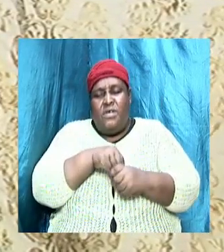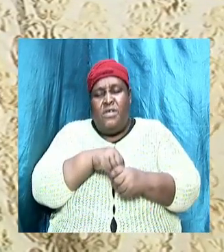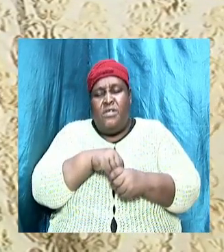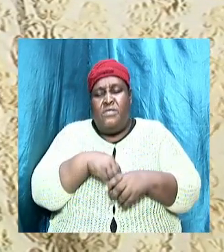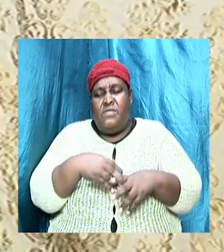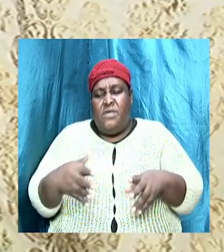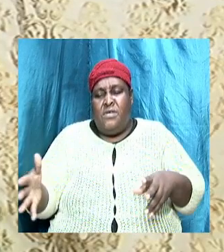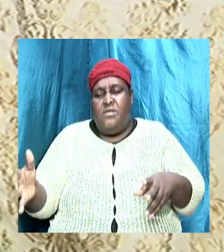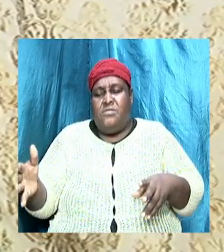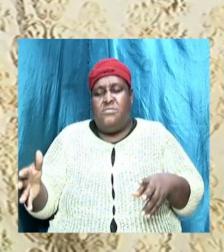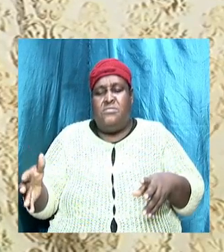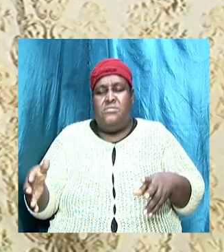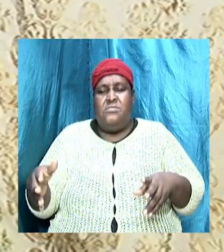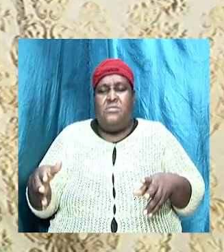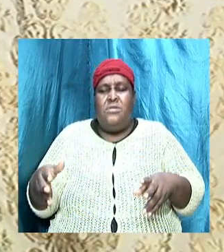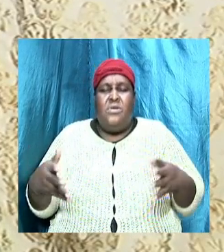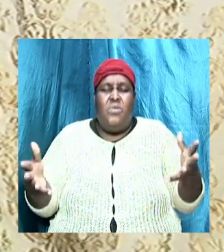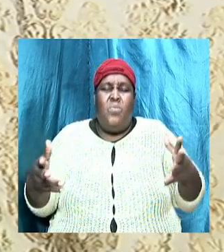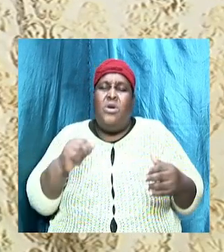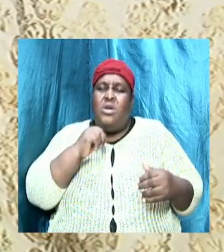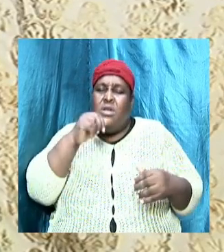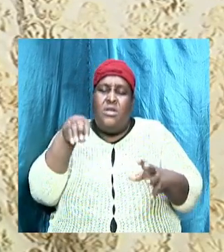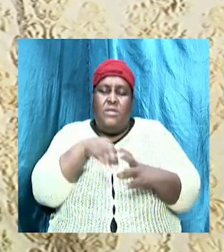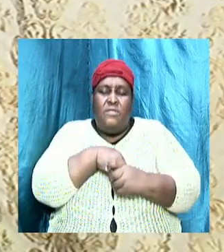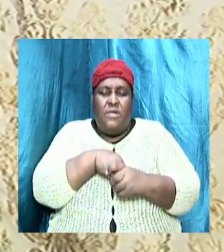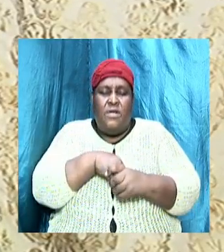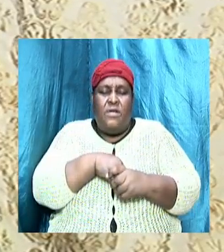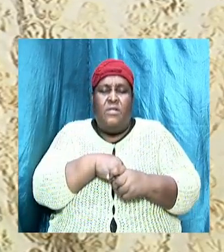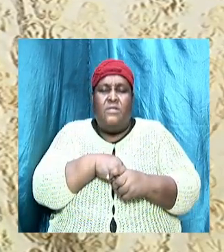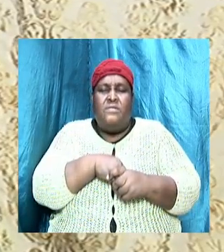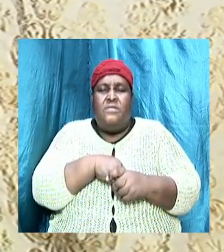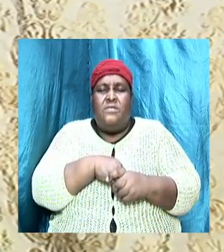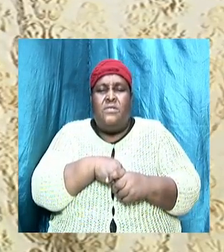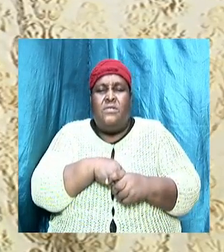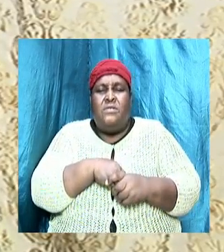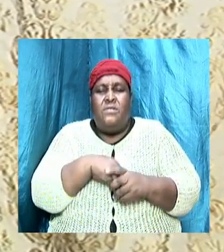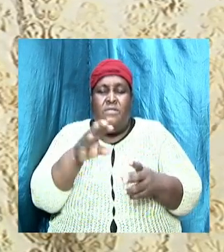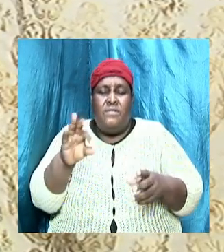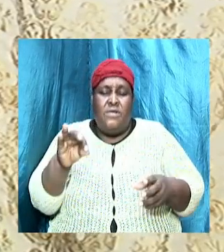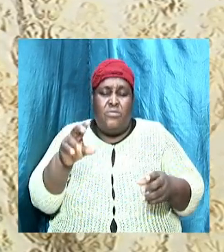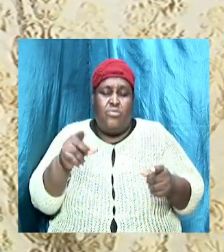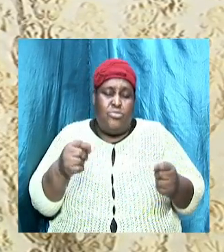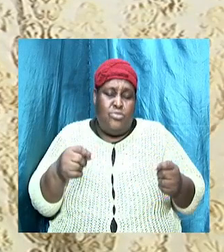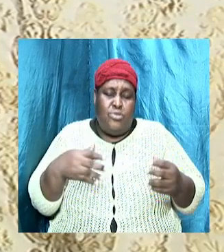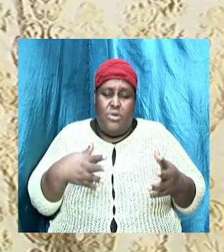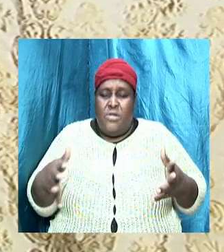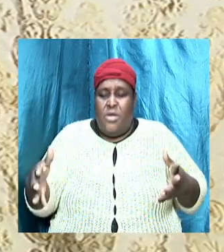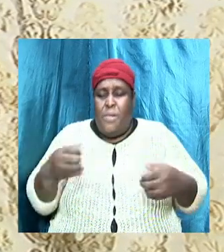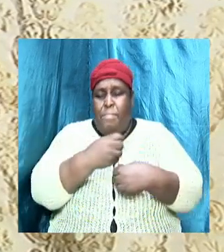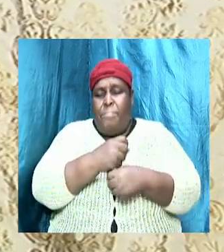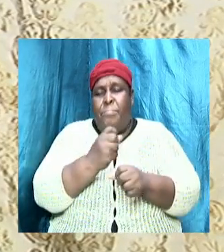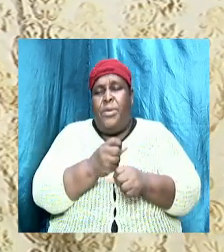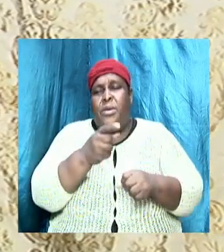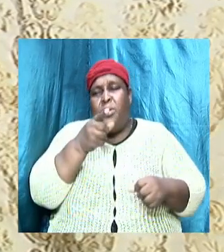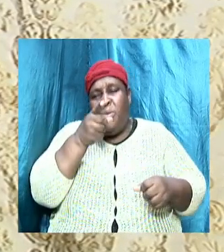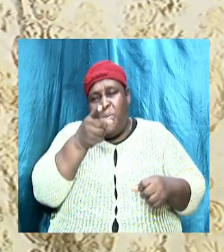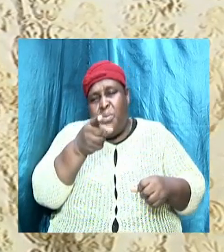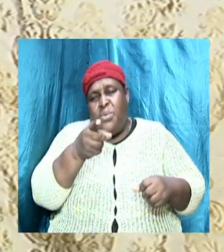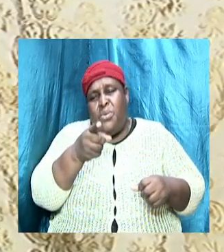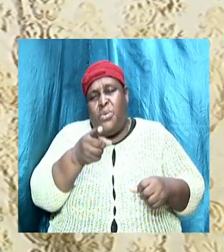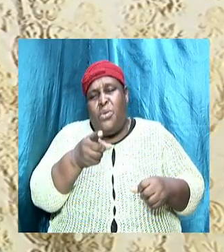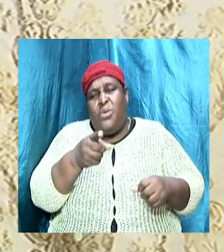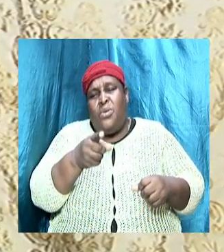When you are around a lie, you will find that, you know, you will do things that will cause you to walk